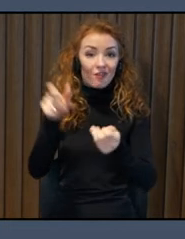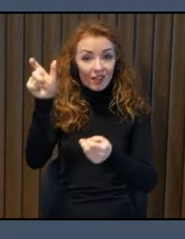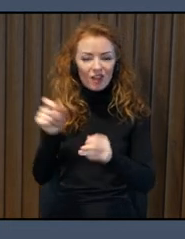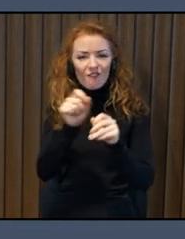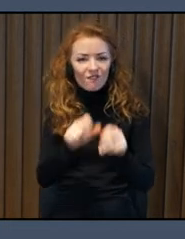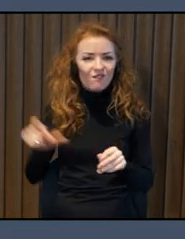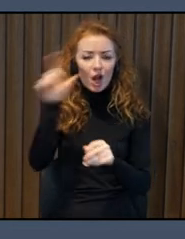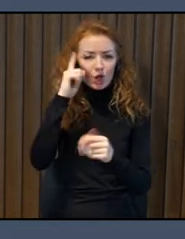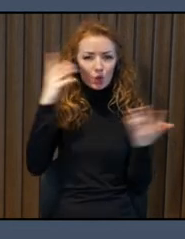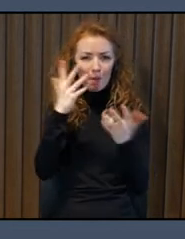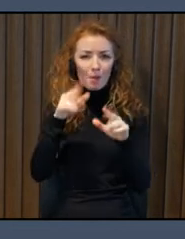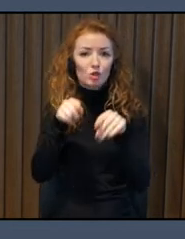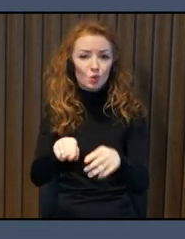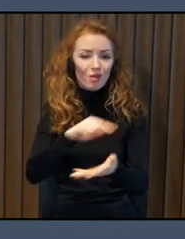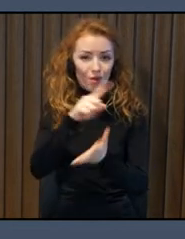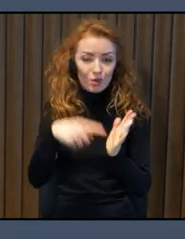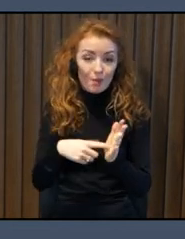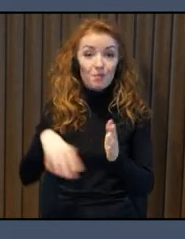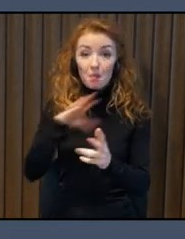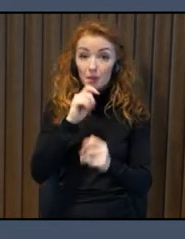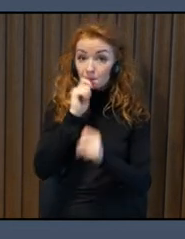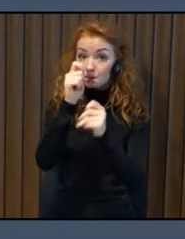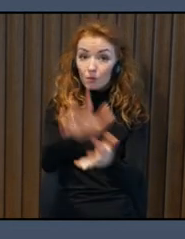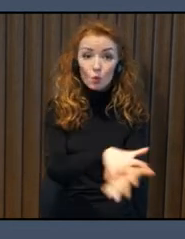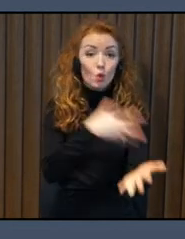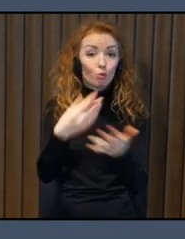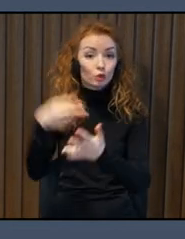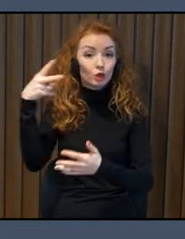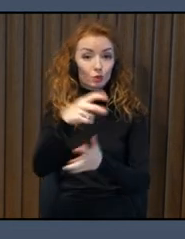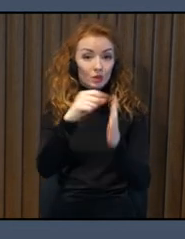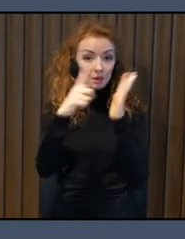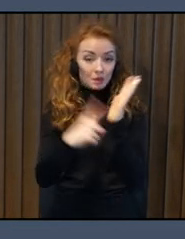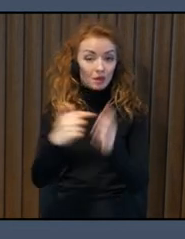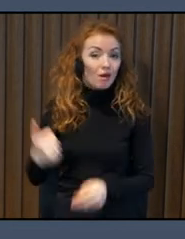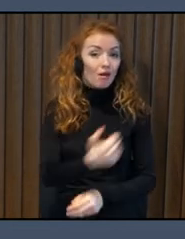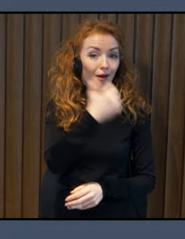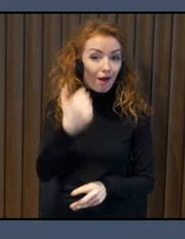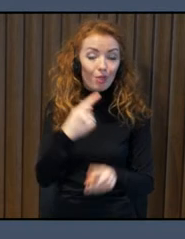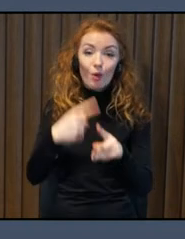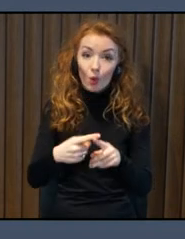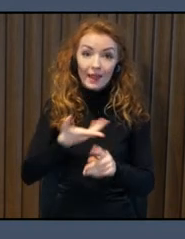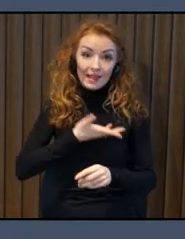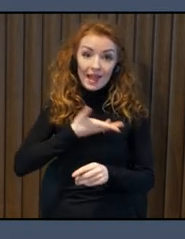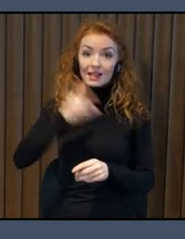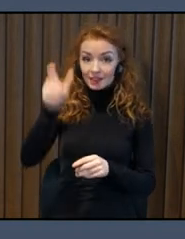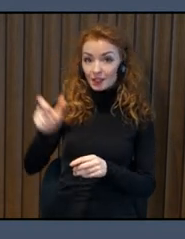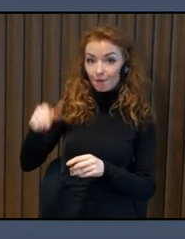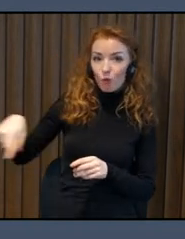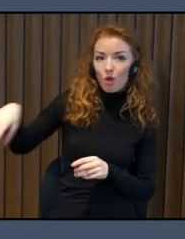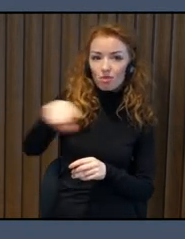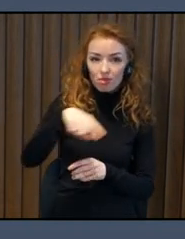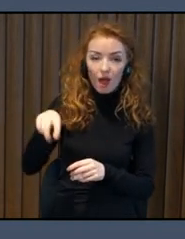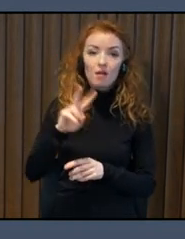and businesses since 2017. And inhabitants are the ones that nominate different companies